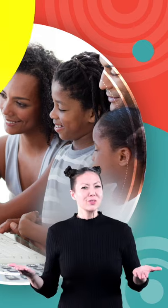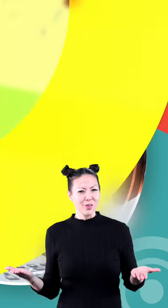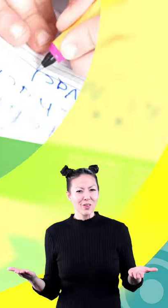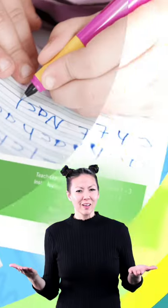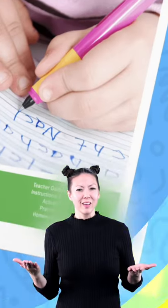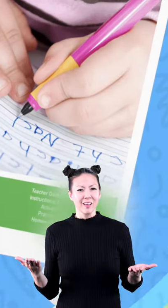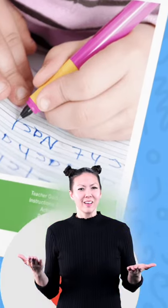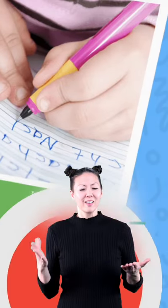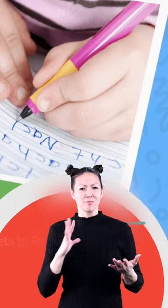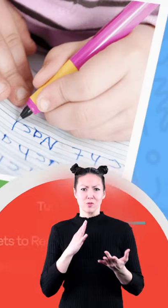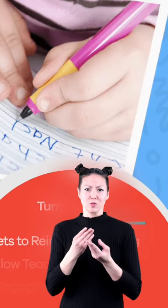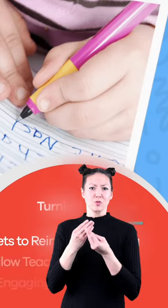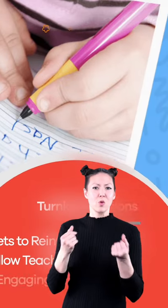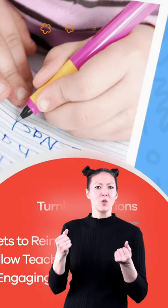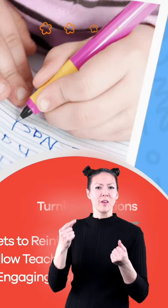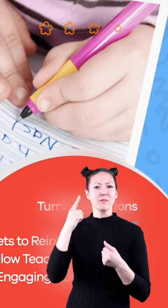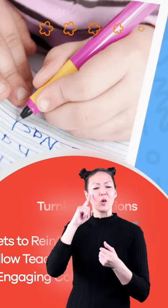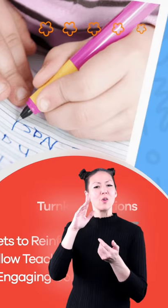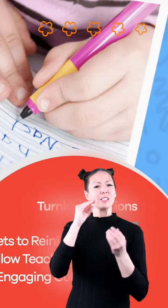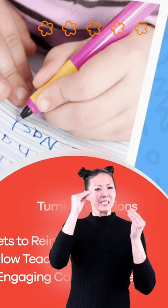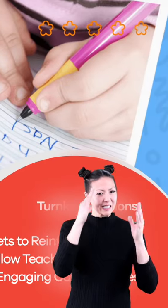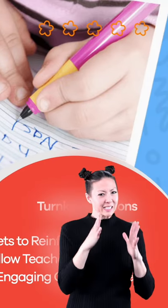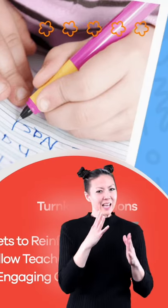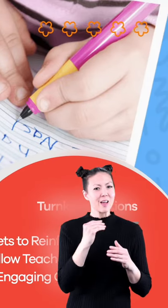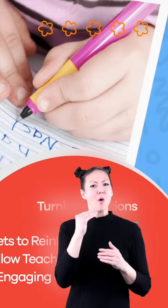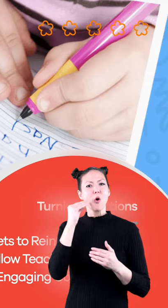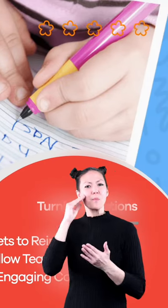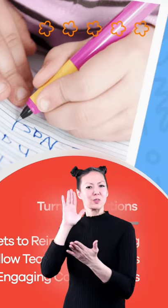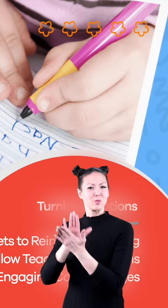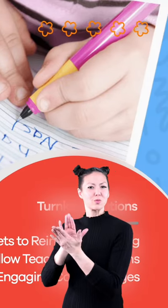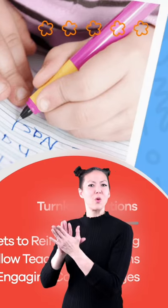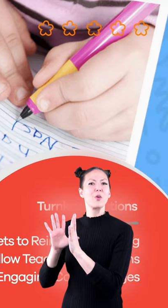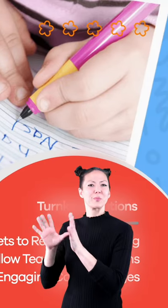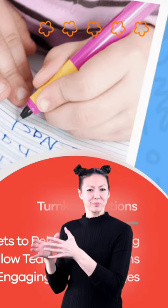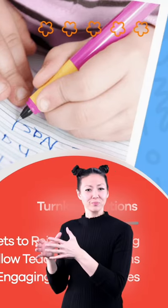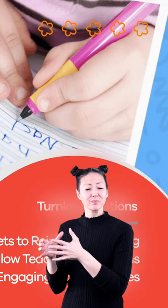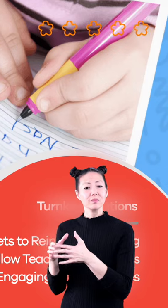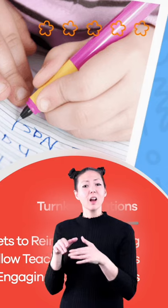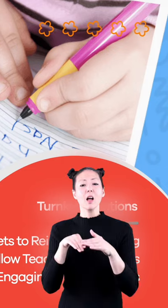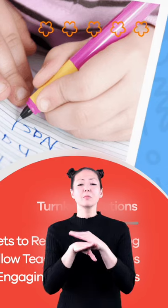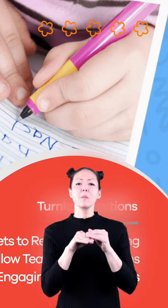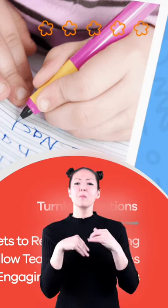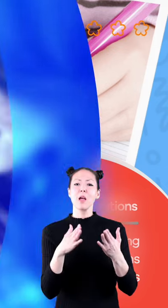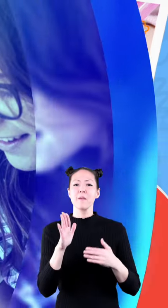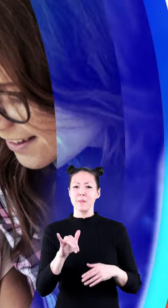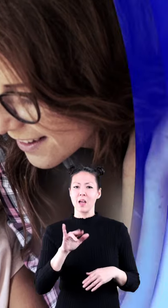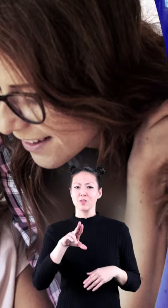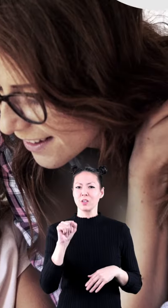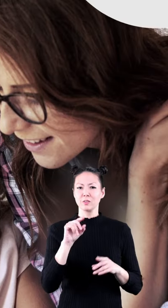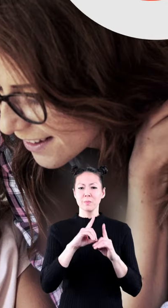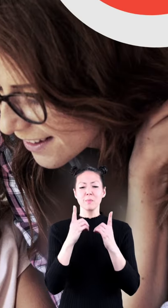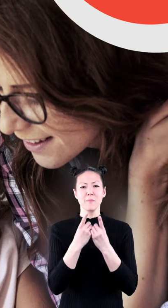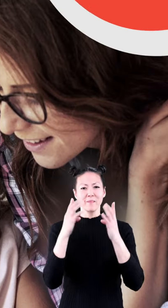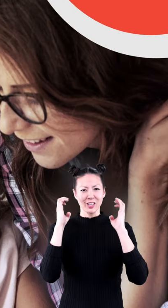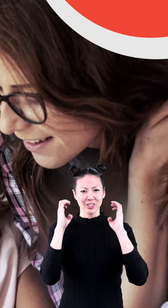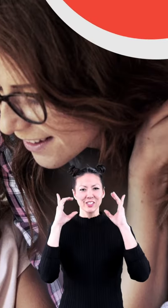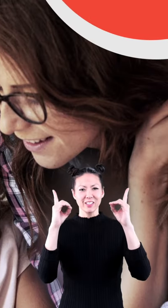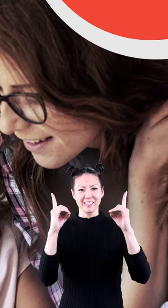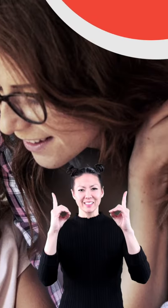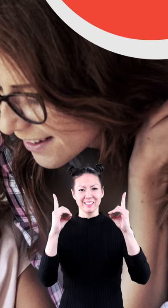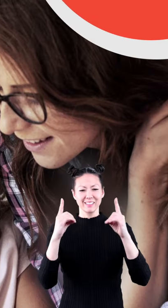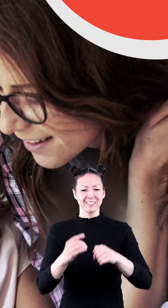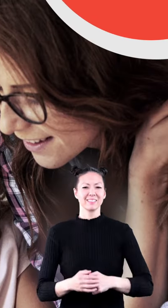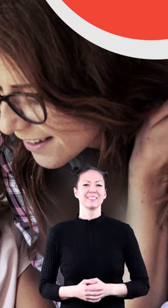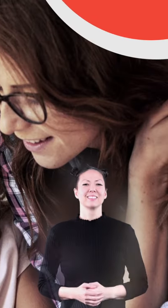resources and turnkey solutions for teachers and homeschoolers 3 2 3